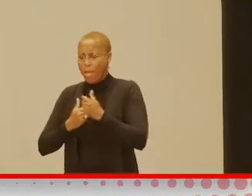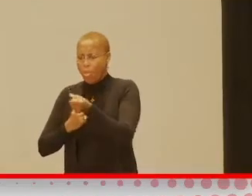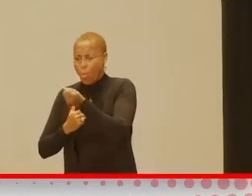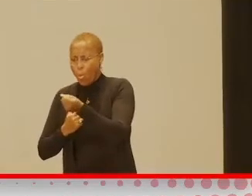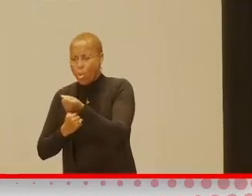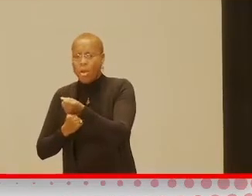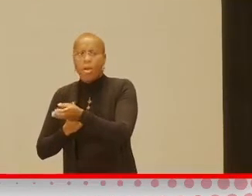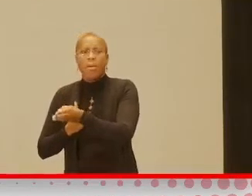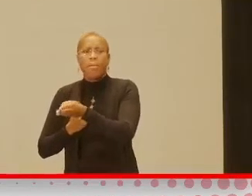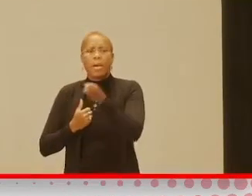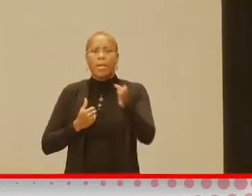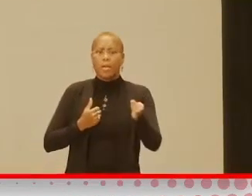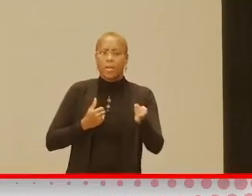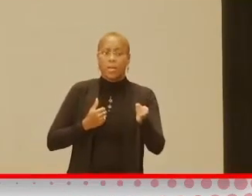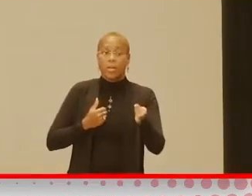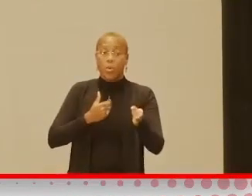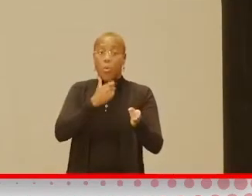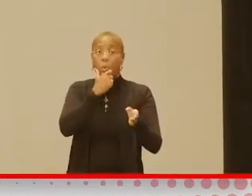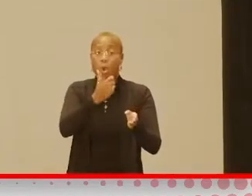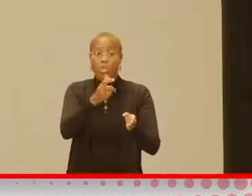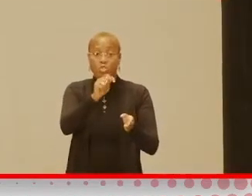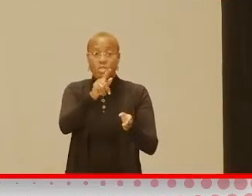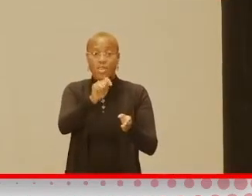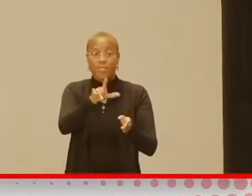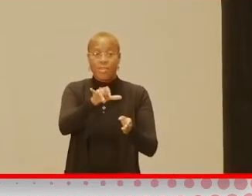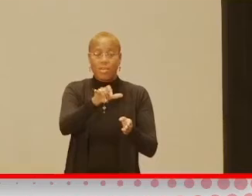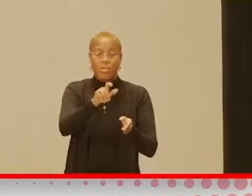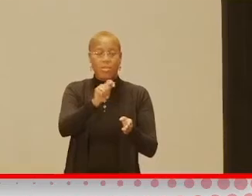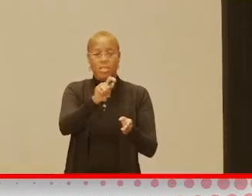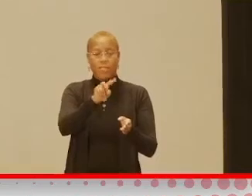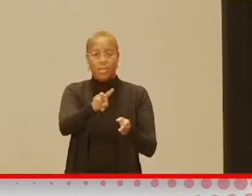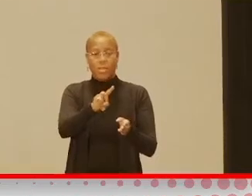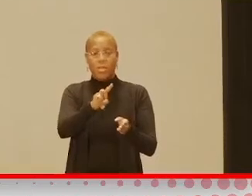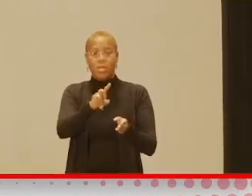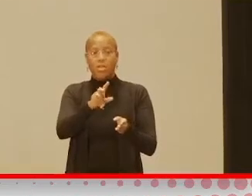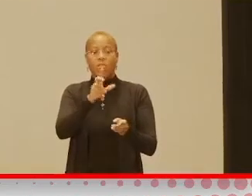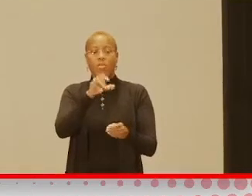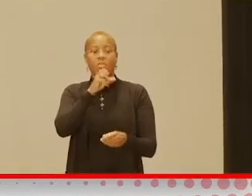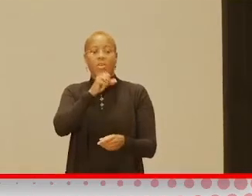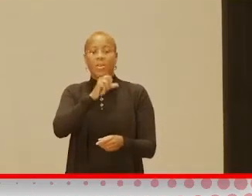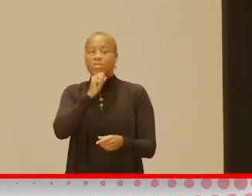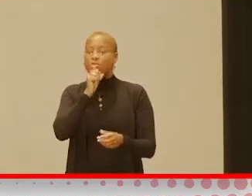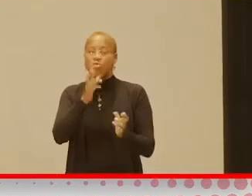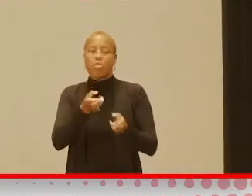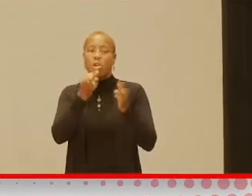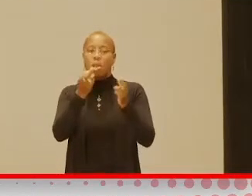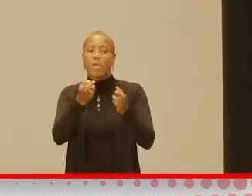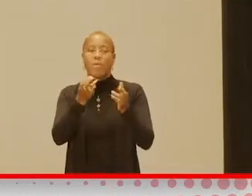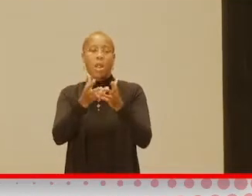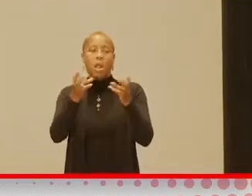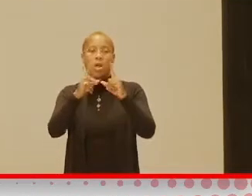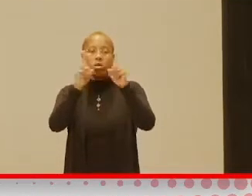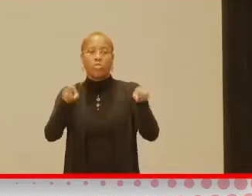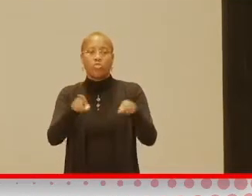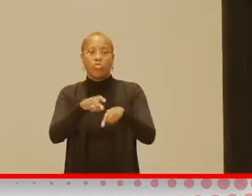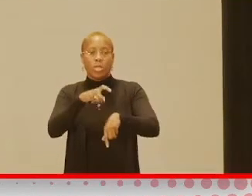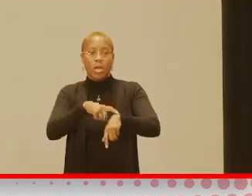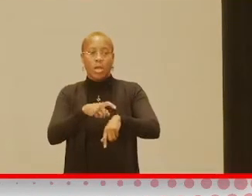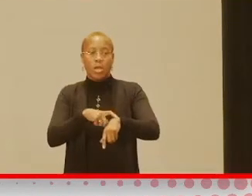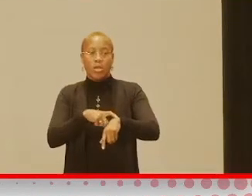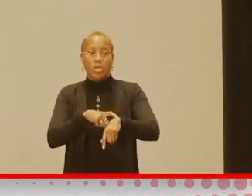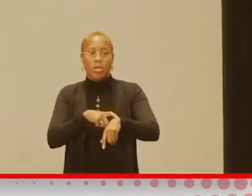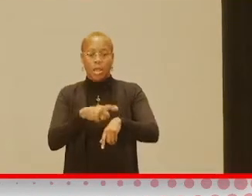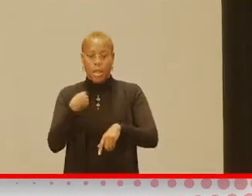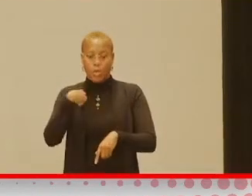but watching TV, even though for this age group we don't recommend a lot of screen time, and we